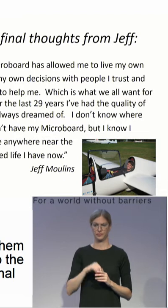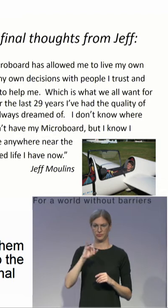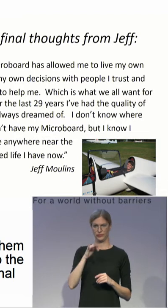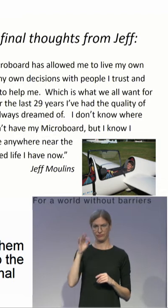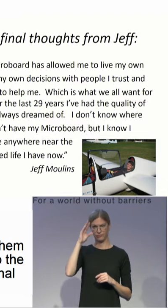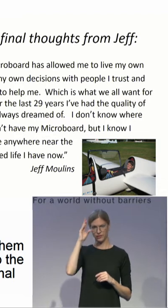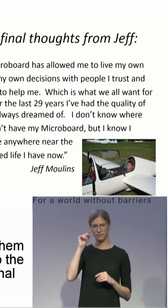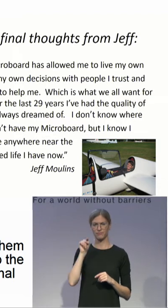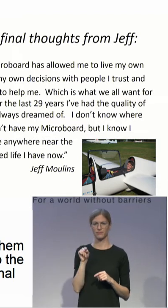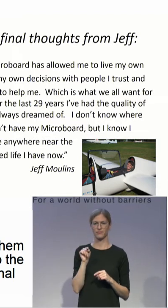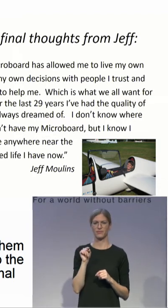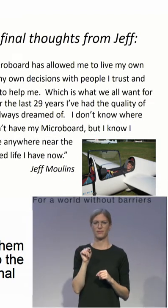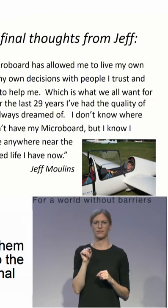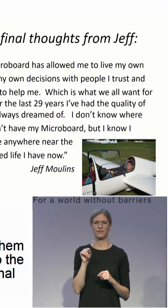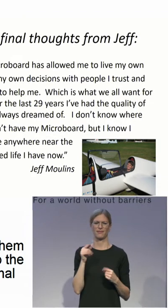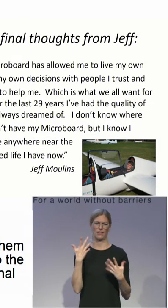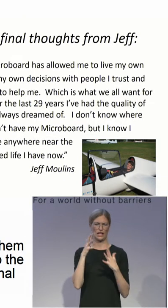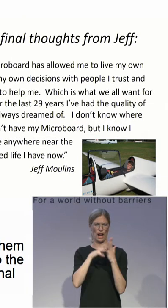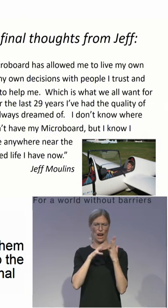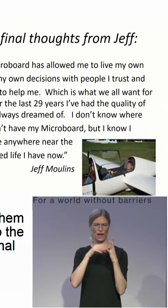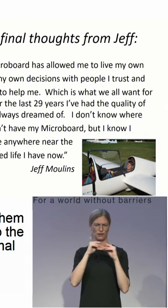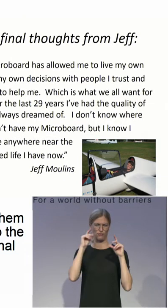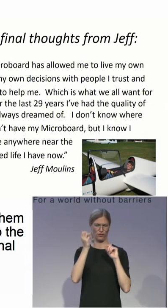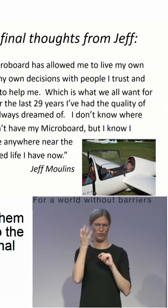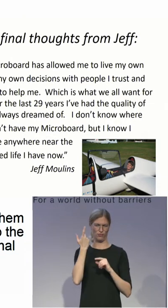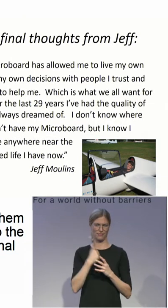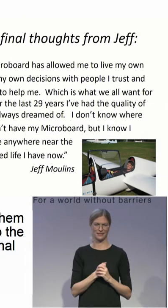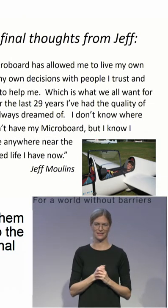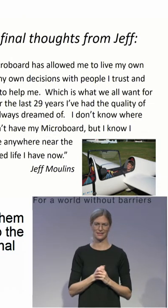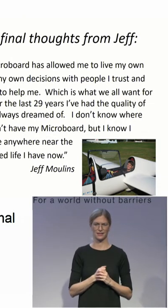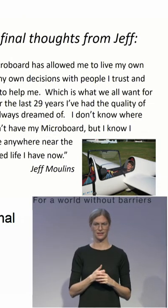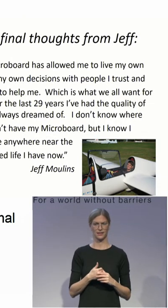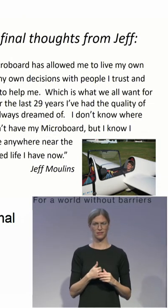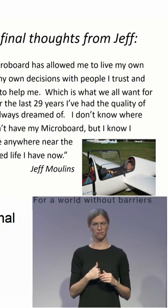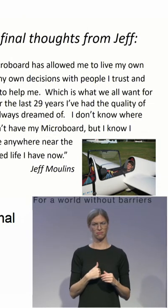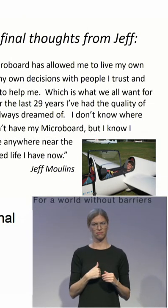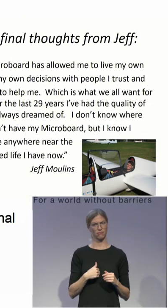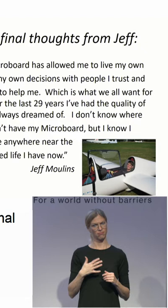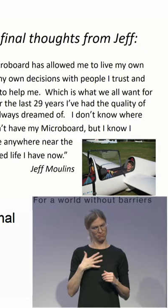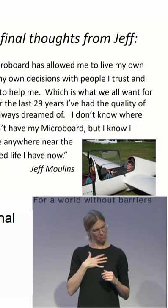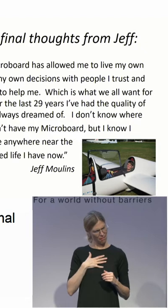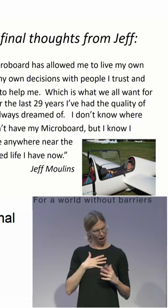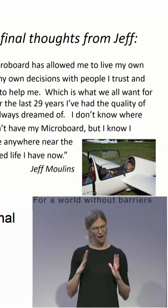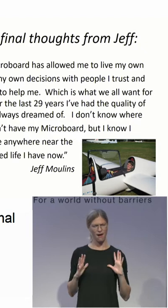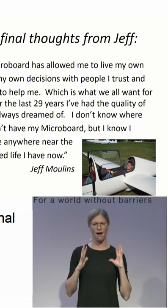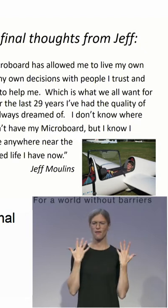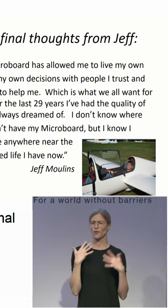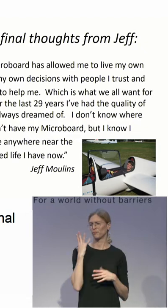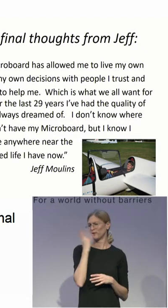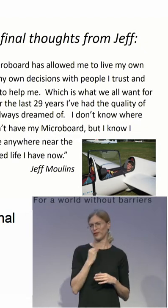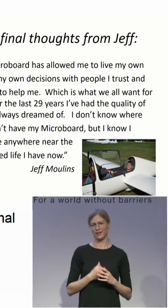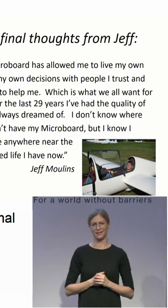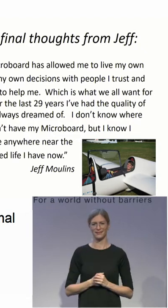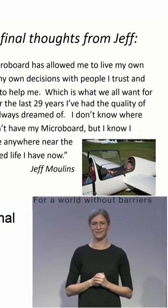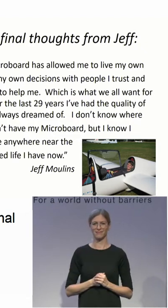read this, so I don't need to read it to you, but having a microboard has allowed me to live my own life. I make my own decisions with people I trust and have chosen to help